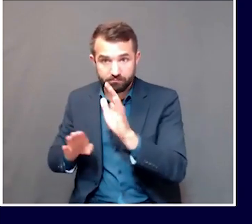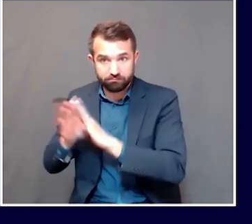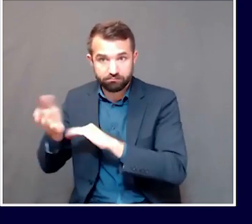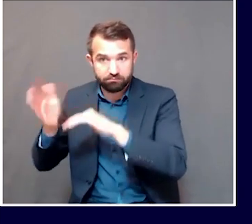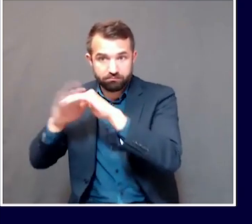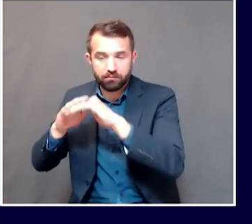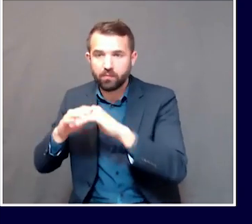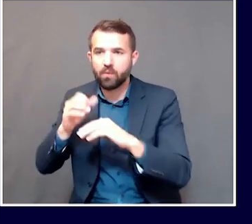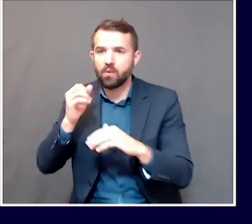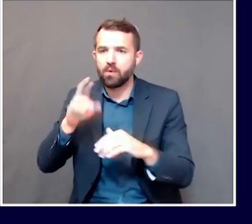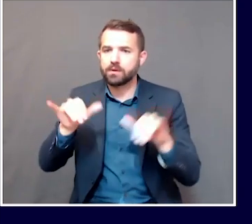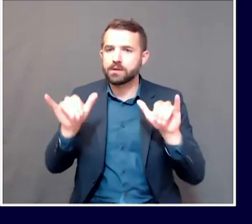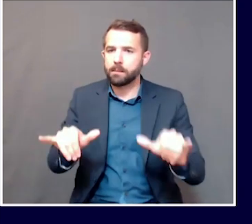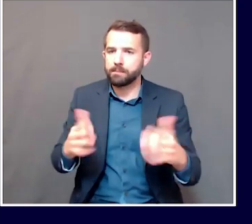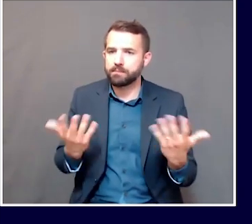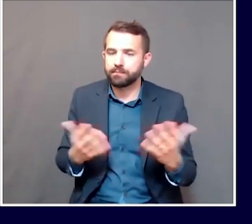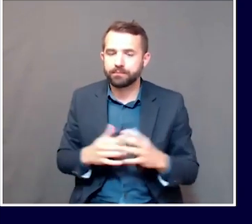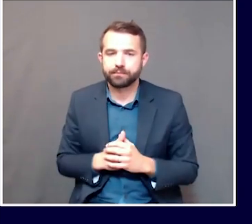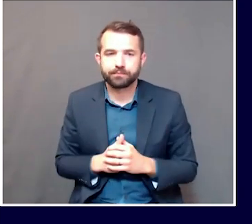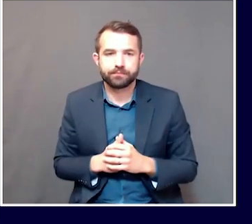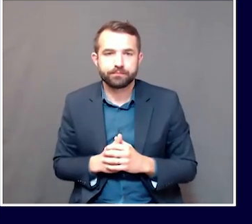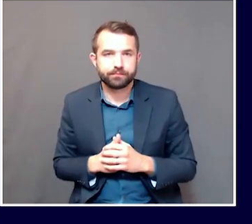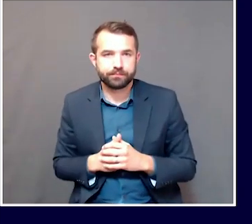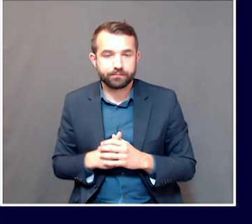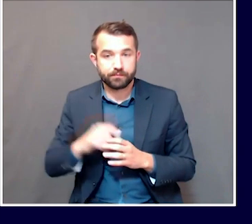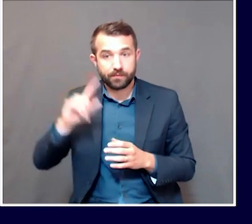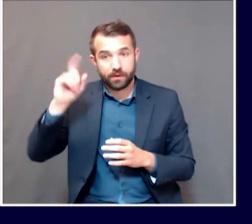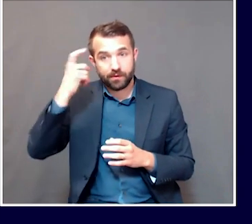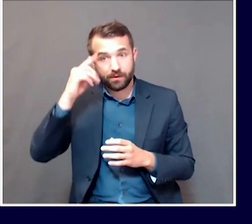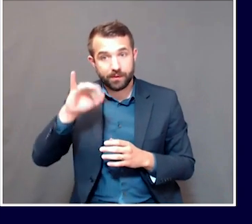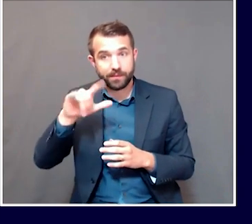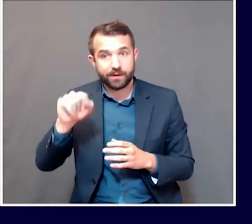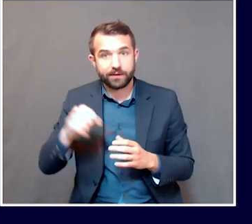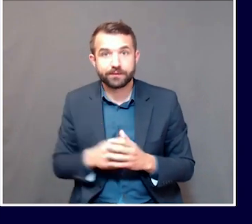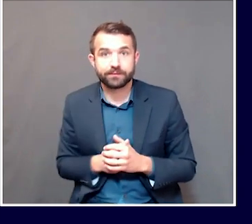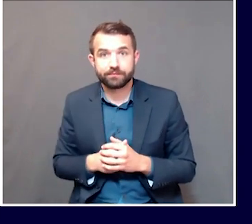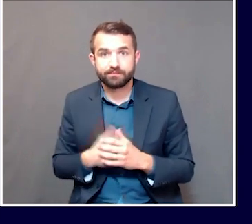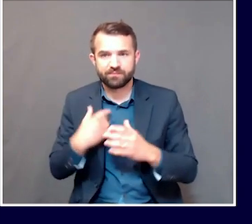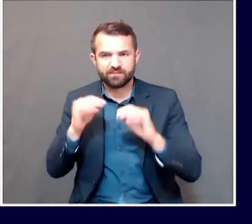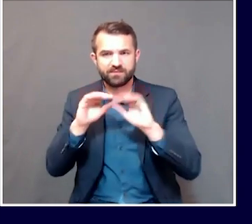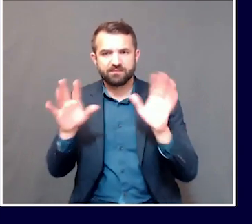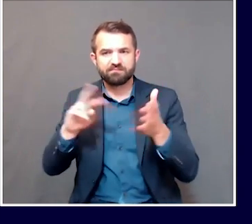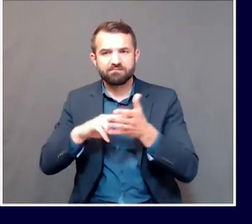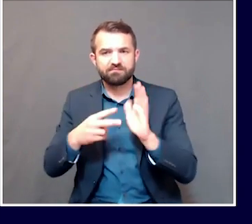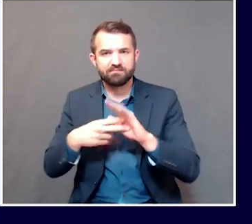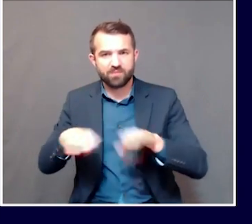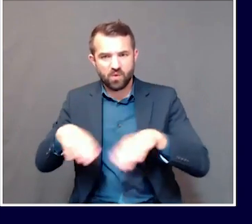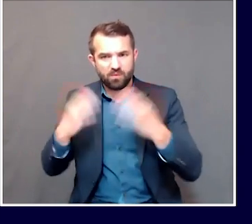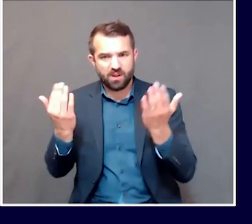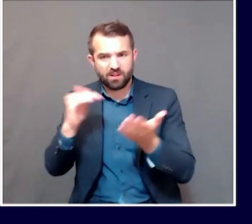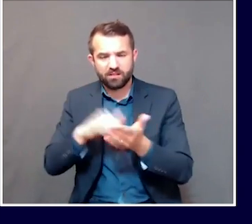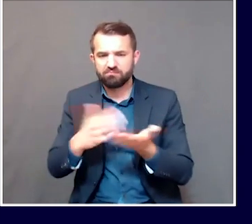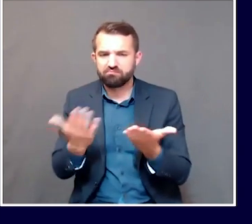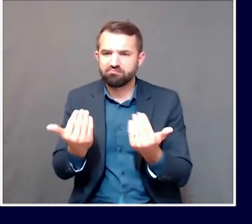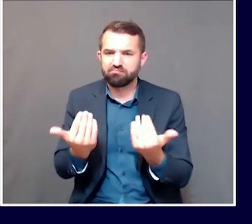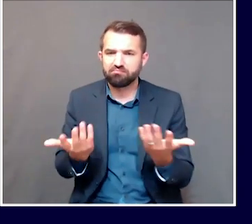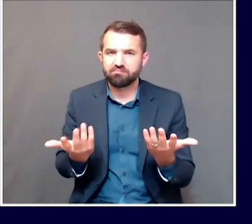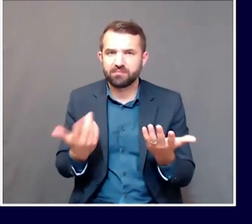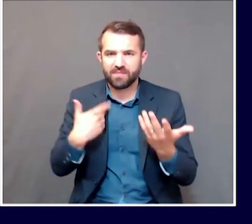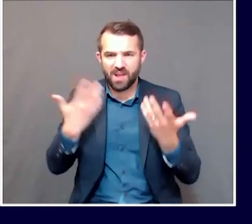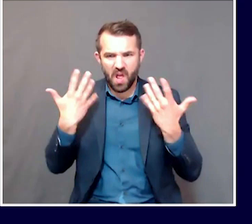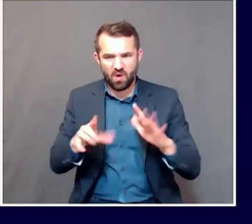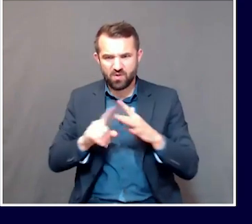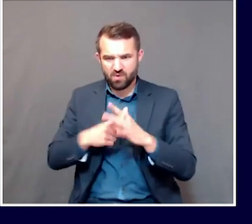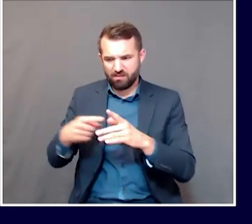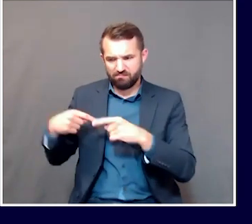Well, when you say reopen, maybe I could ask you to clarify. Because we've had a gradual restarting economy economy